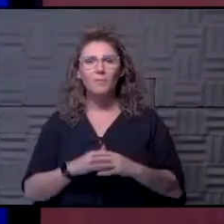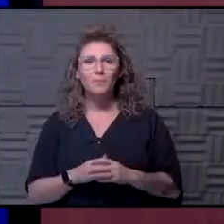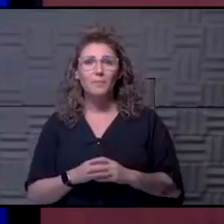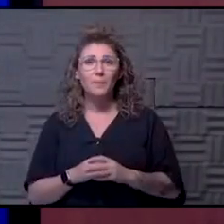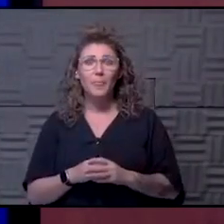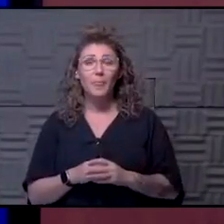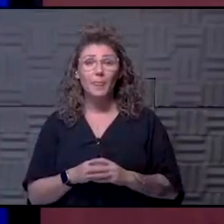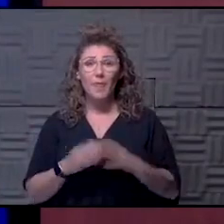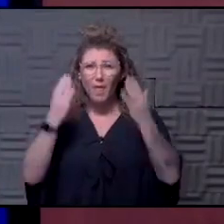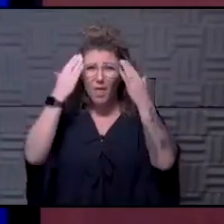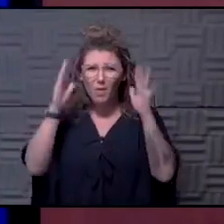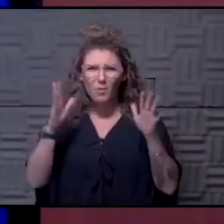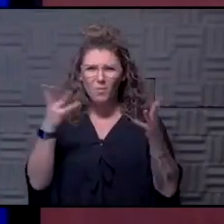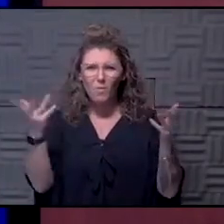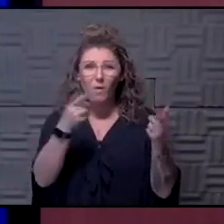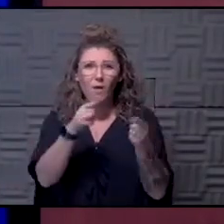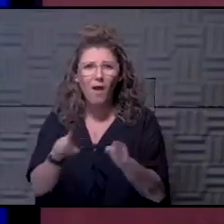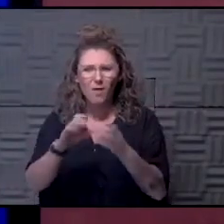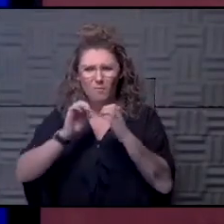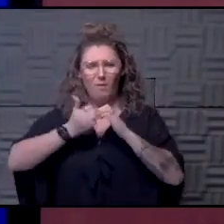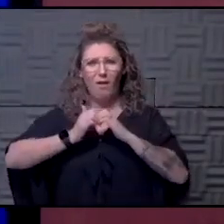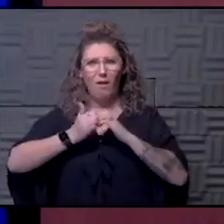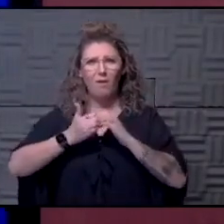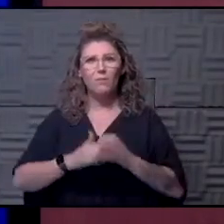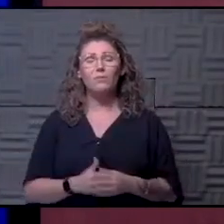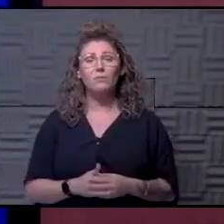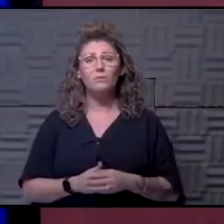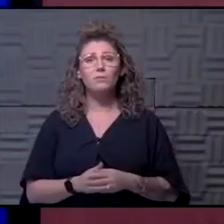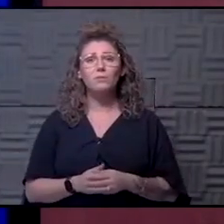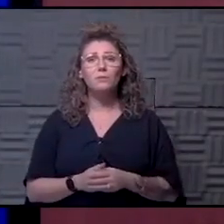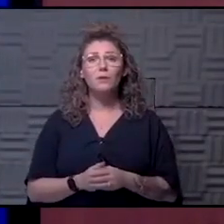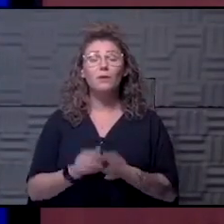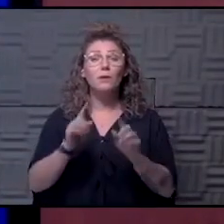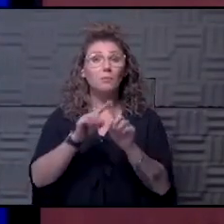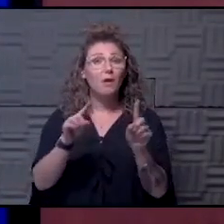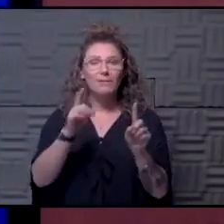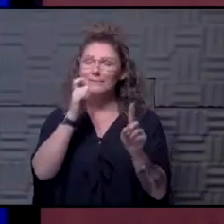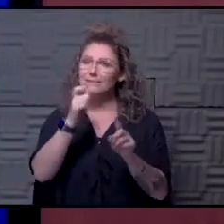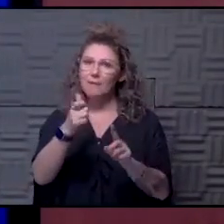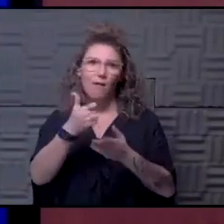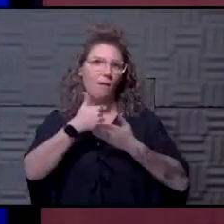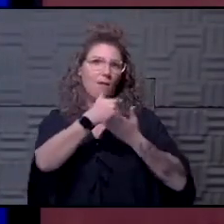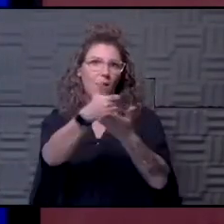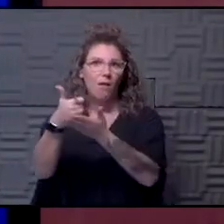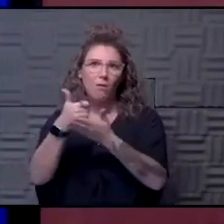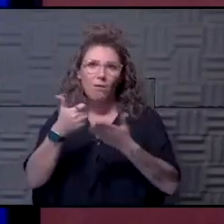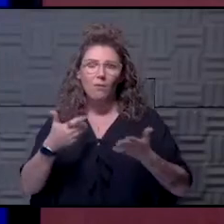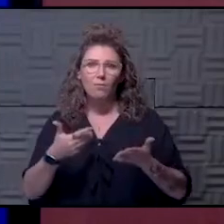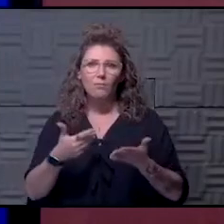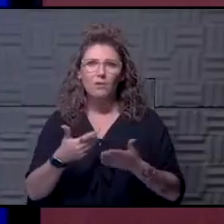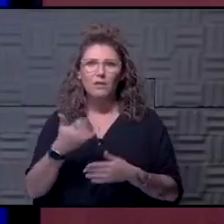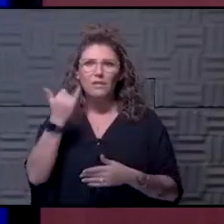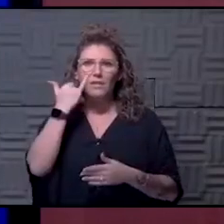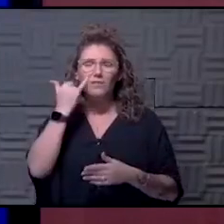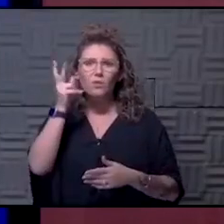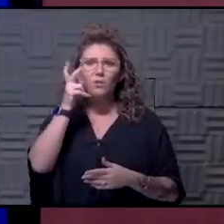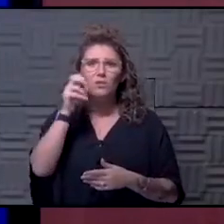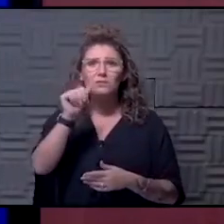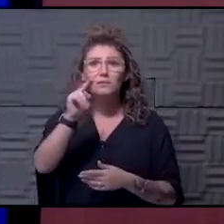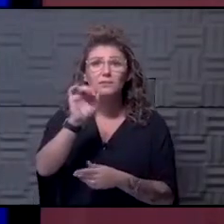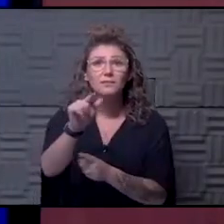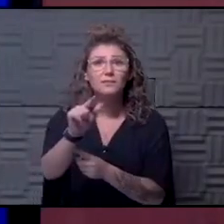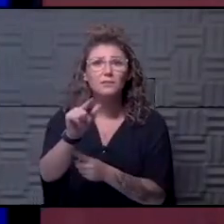I don't know how that happened. But you know, I don't think it helps us. And if you listen to Anil,